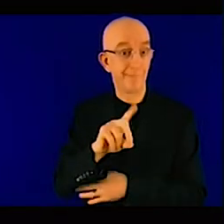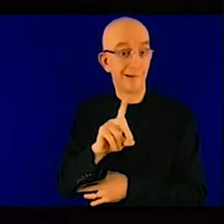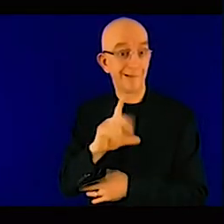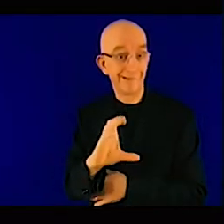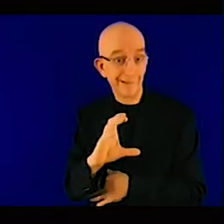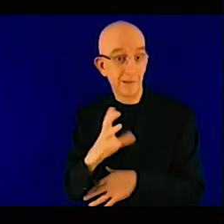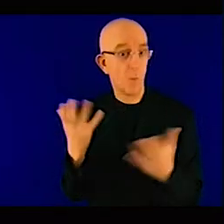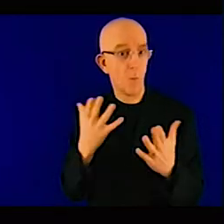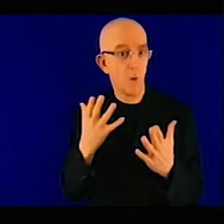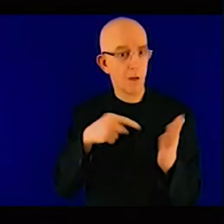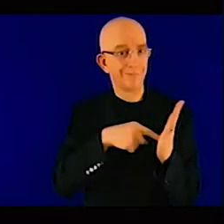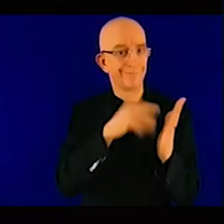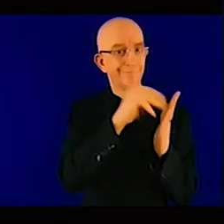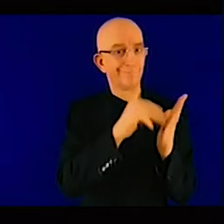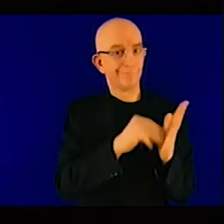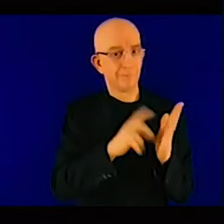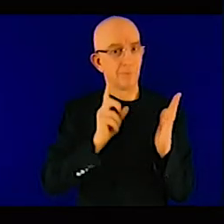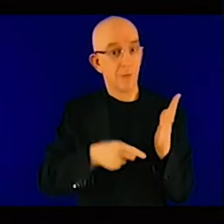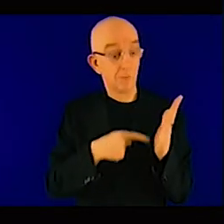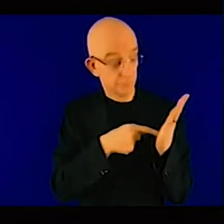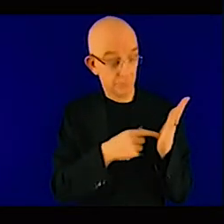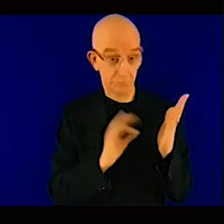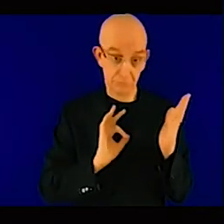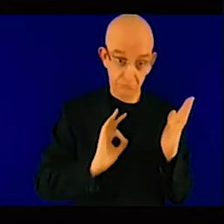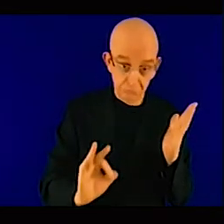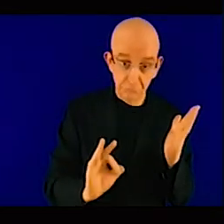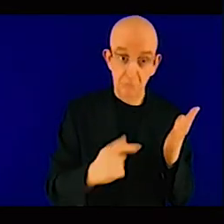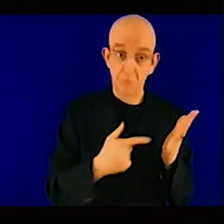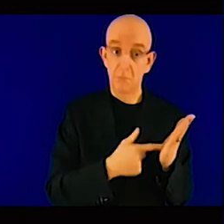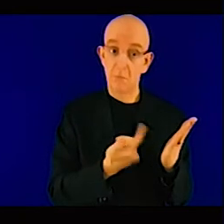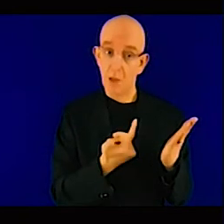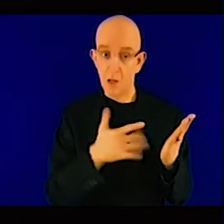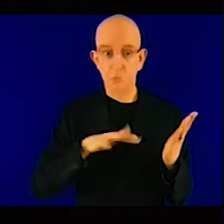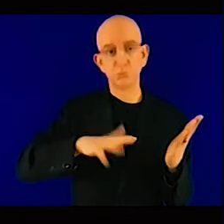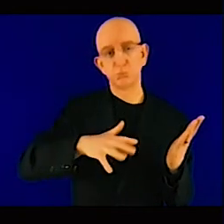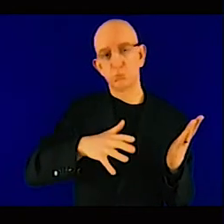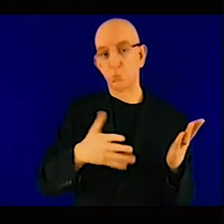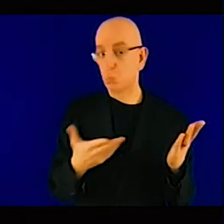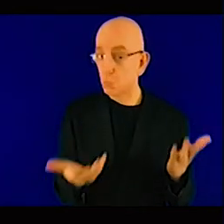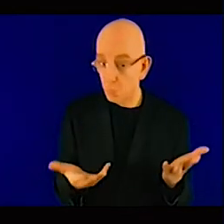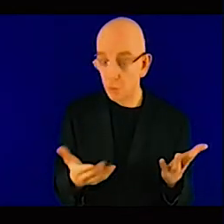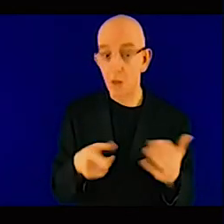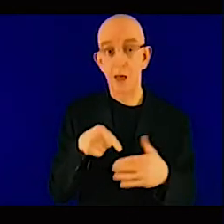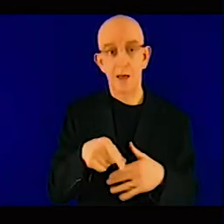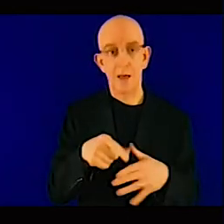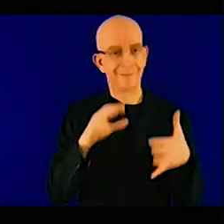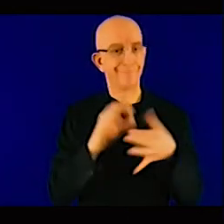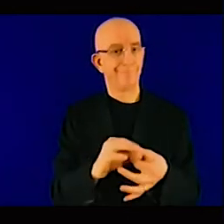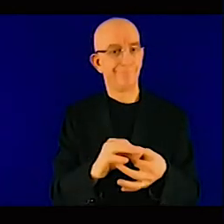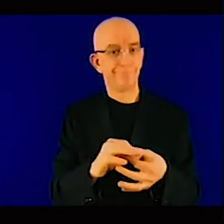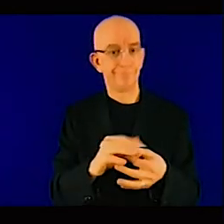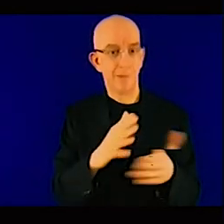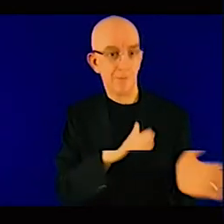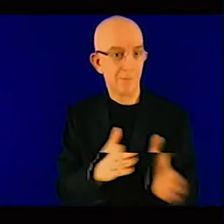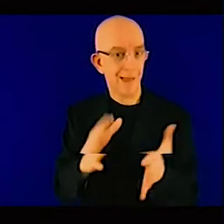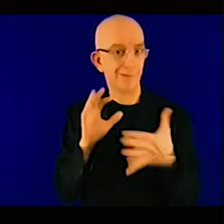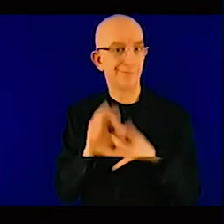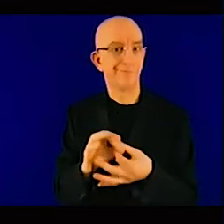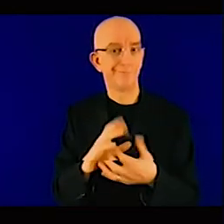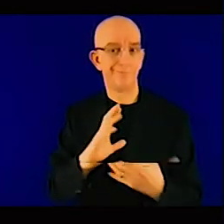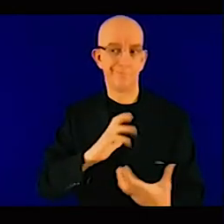and energy is a key interlinkage. how are we featuring that in, in everything and how realistic are we being? Thank you.